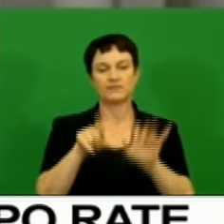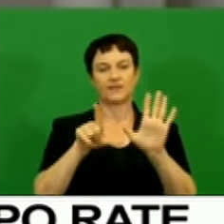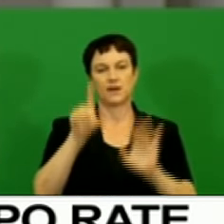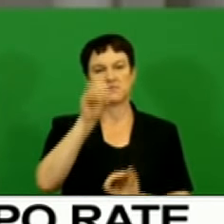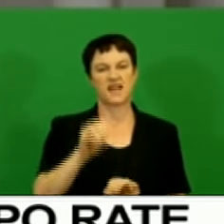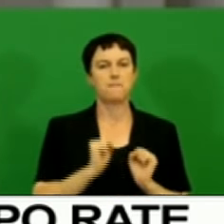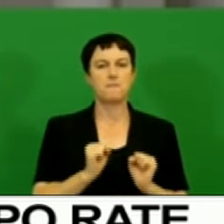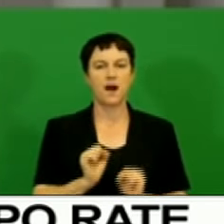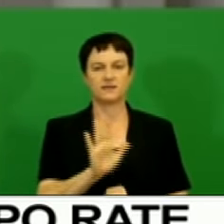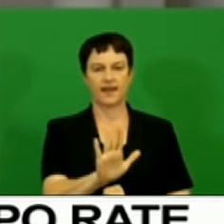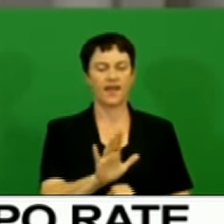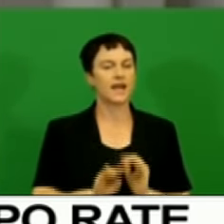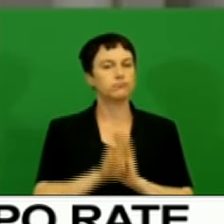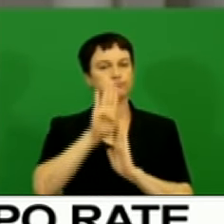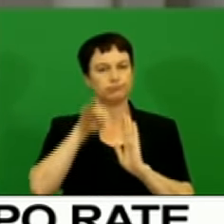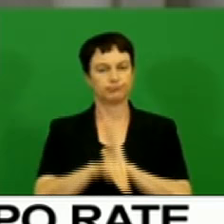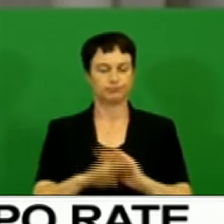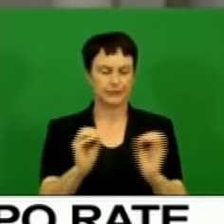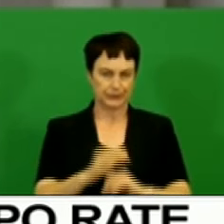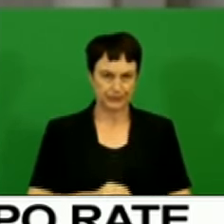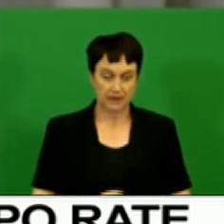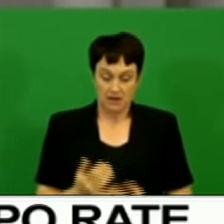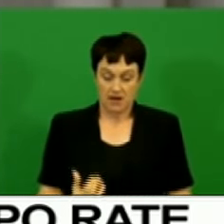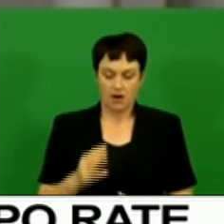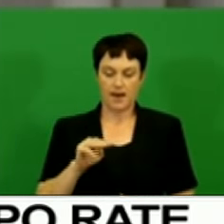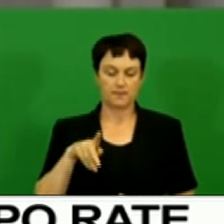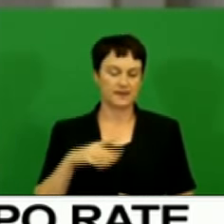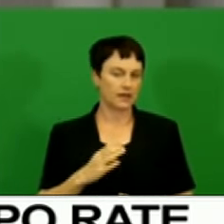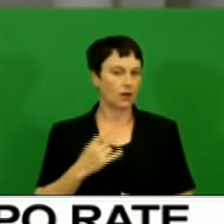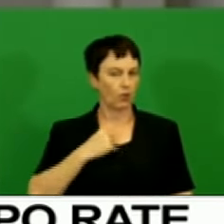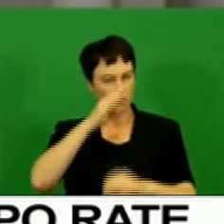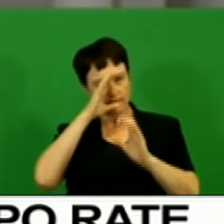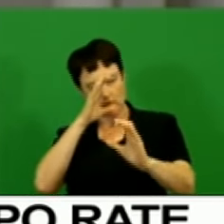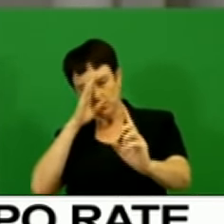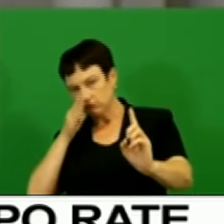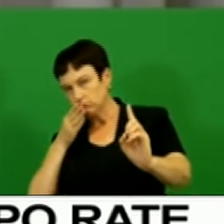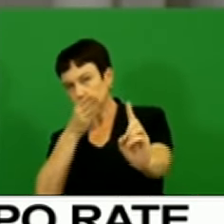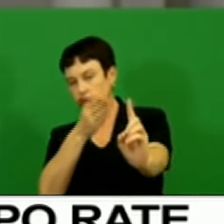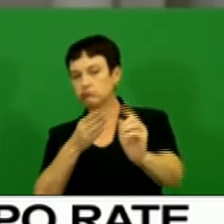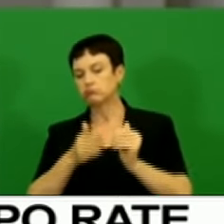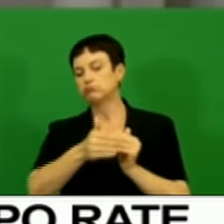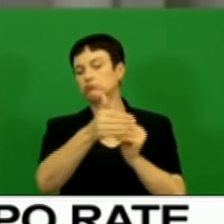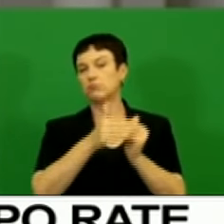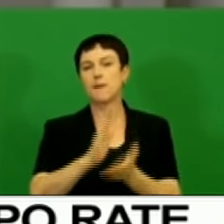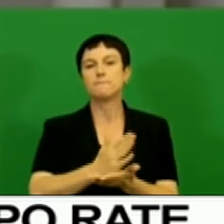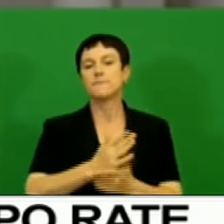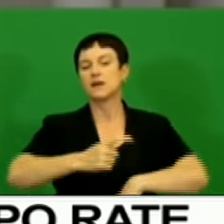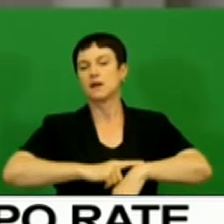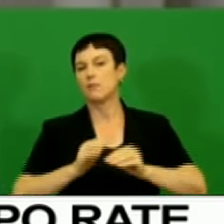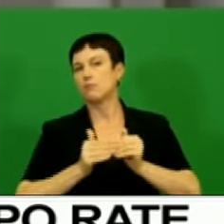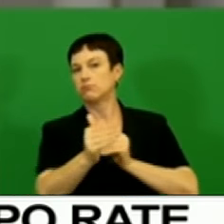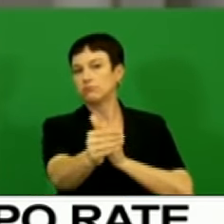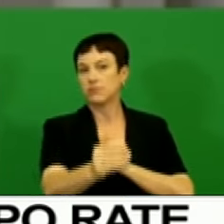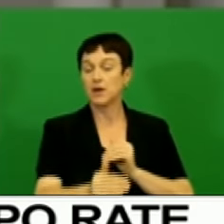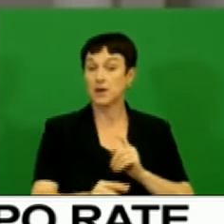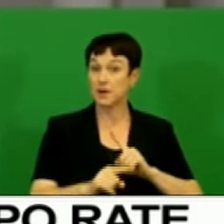The MPC remains focused on the medium-to-long-term inflation outlook, but the deterioration